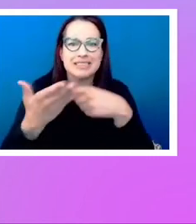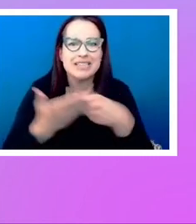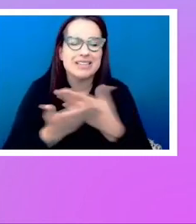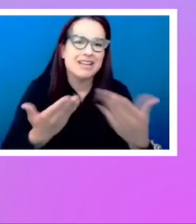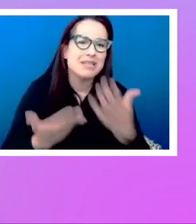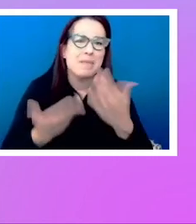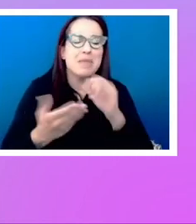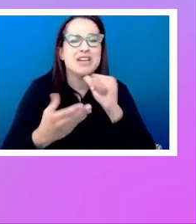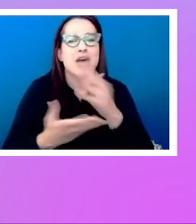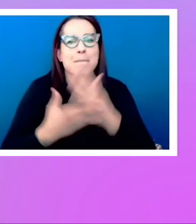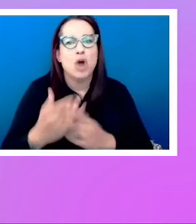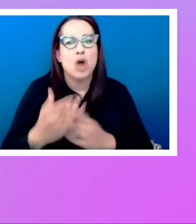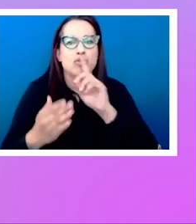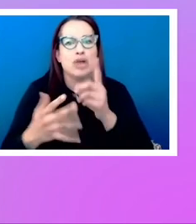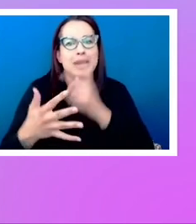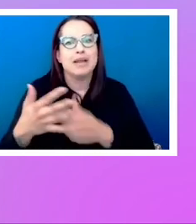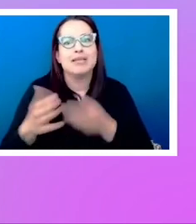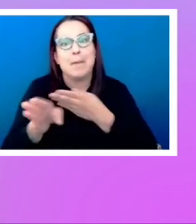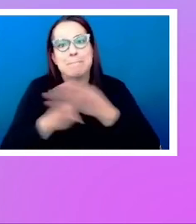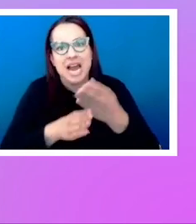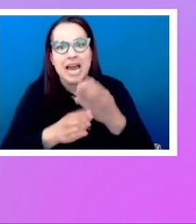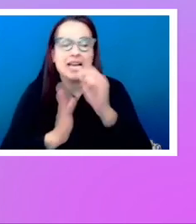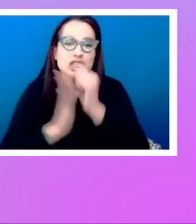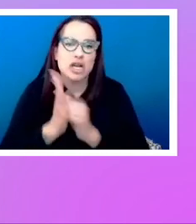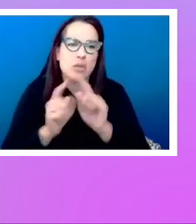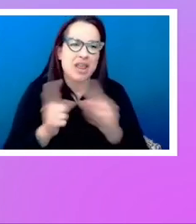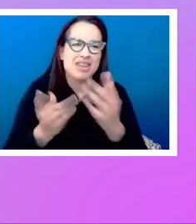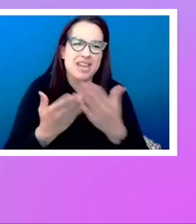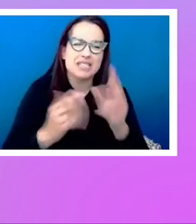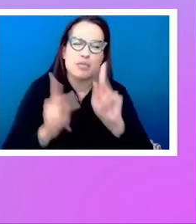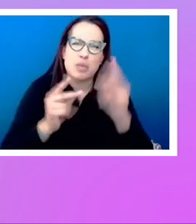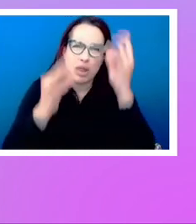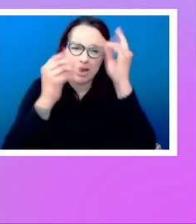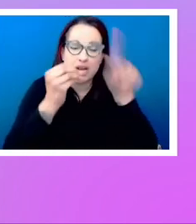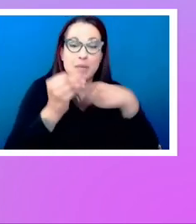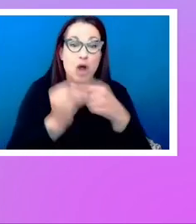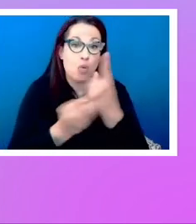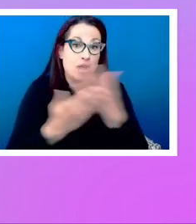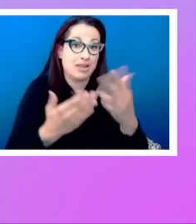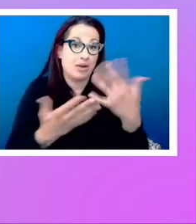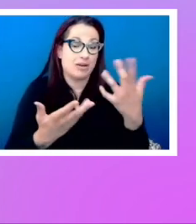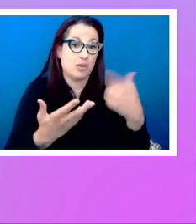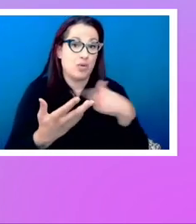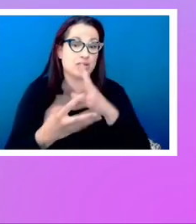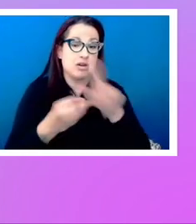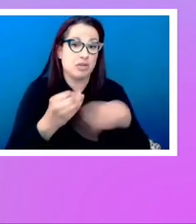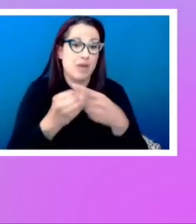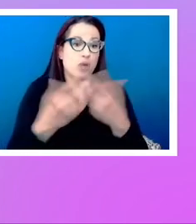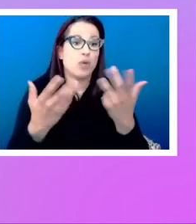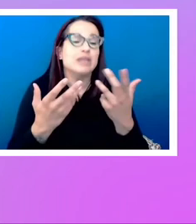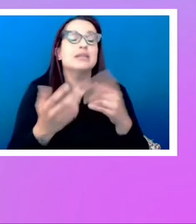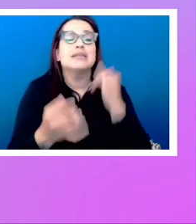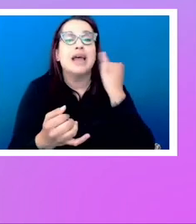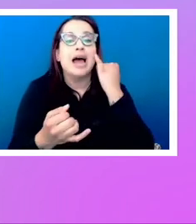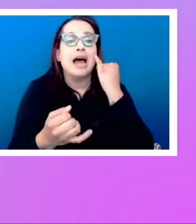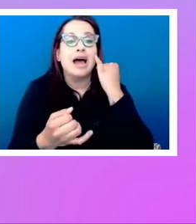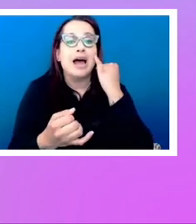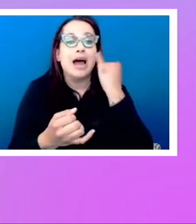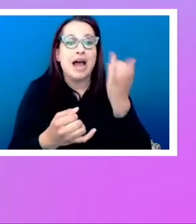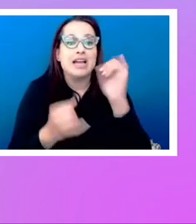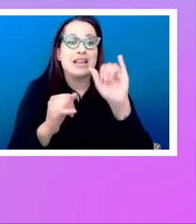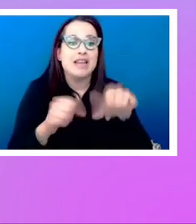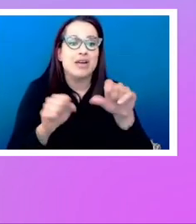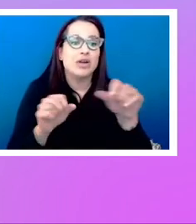meeting agenda, but are things that people have got on their mind. And one of those things we were talking about was an idea we've been able to use an attribute or an element